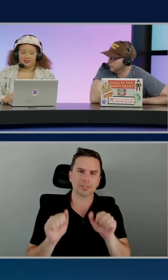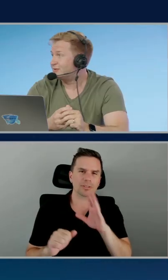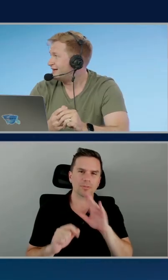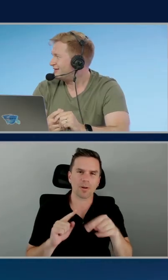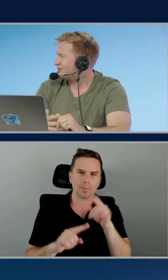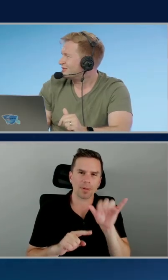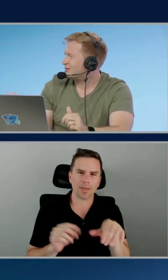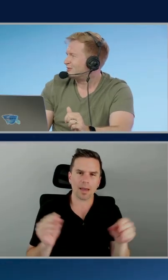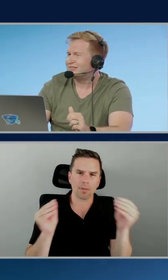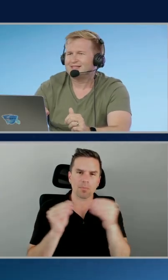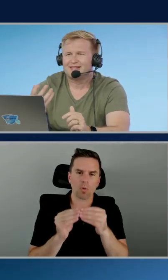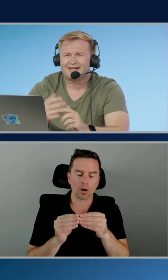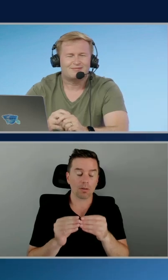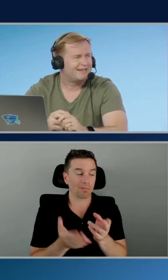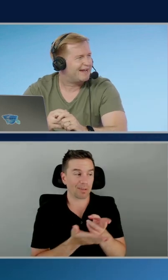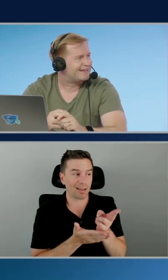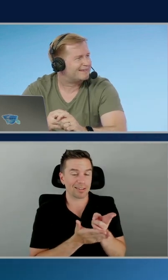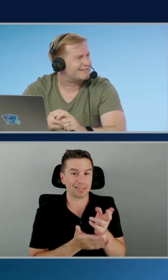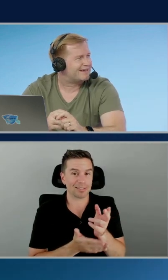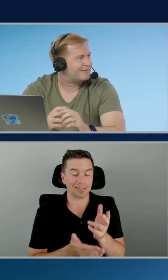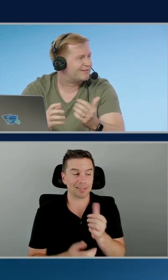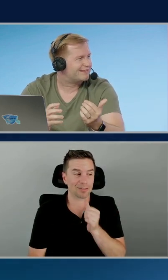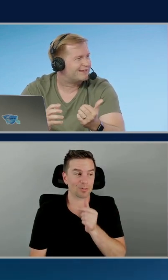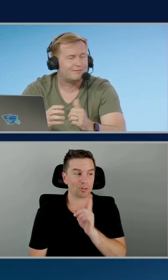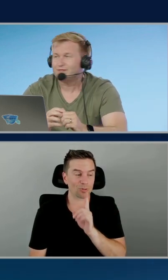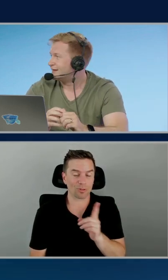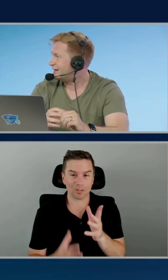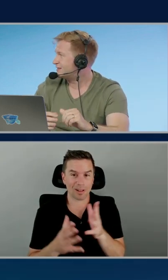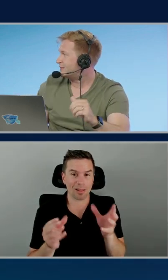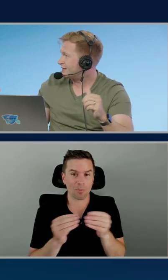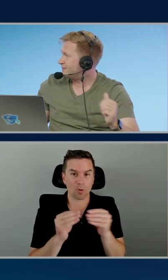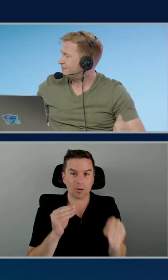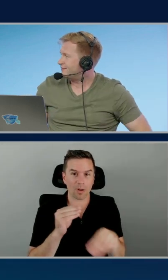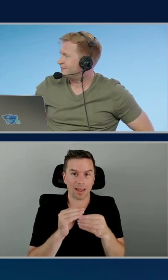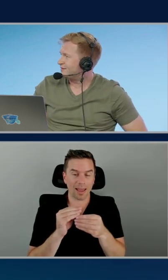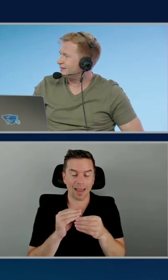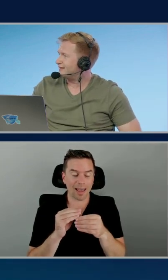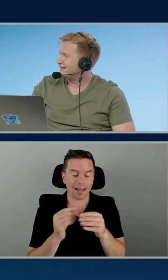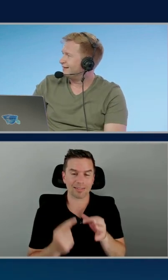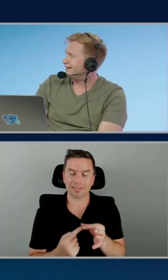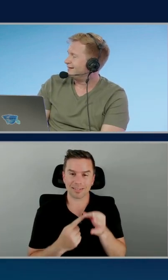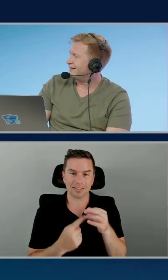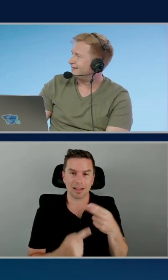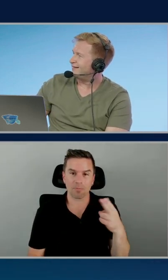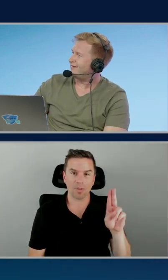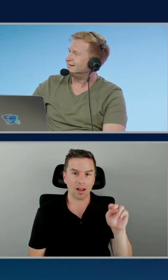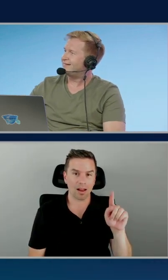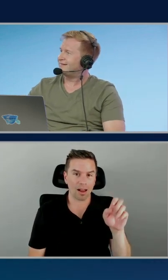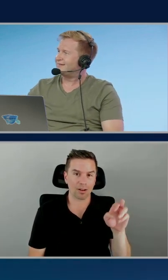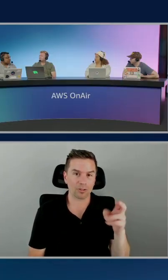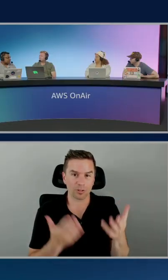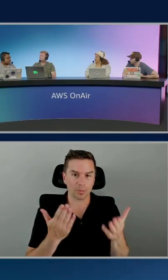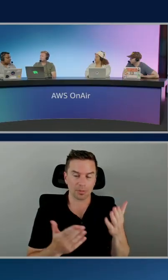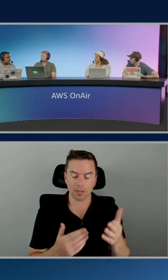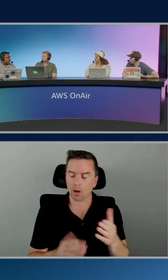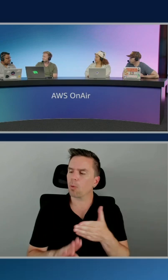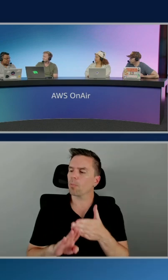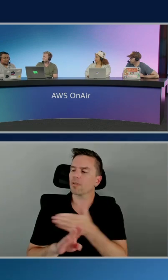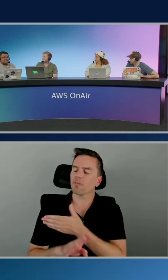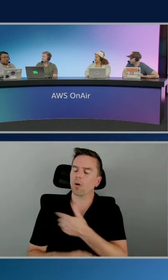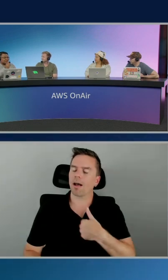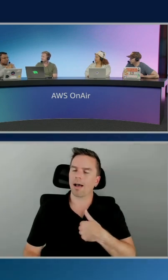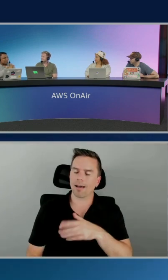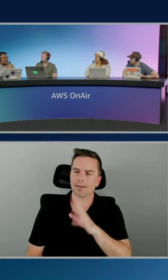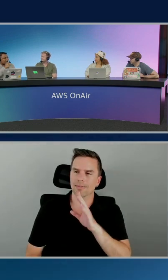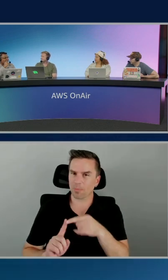mean, honestly, I'm not sure there's much more I can really add that other than Hunter. Before I answer the question on Inferentia 2 aspect,